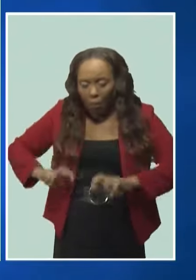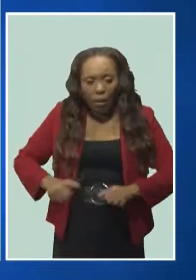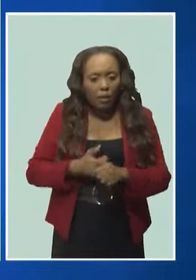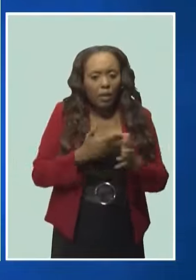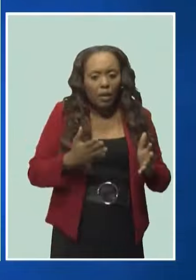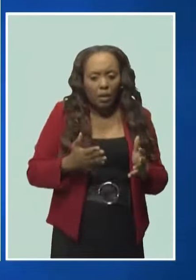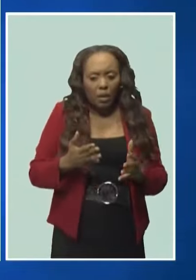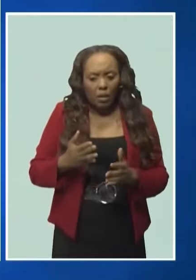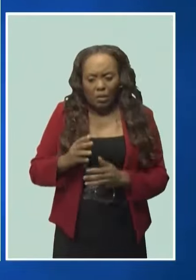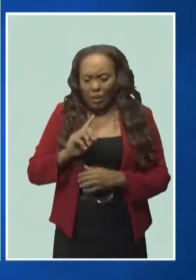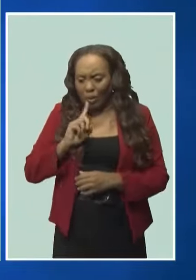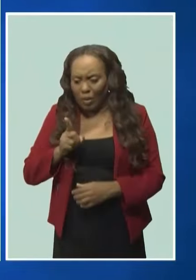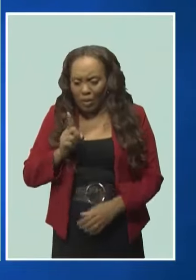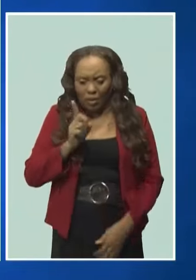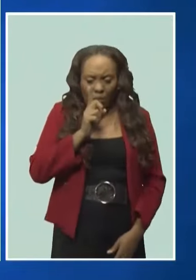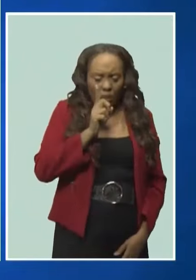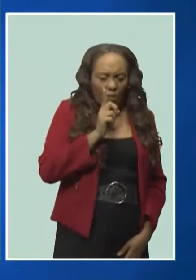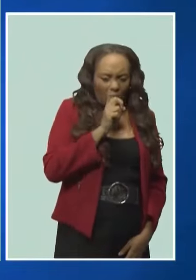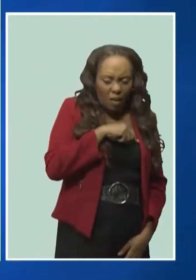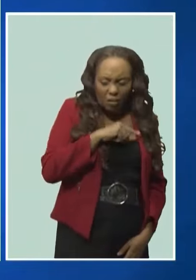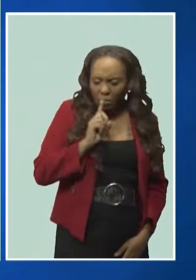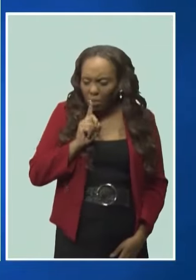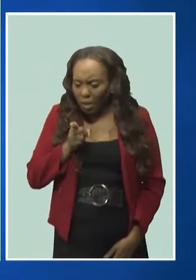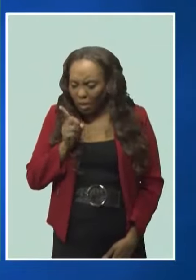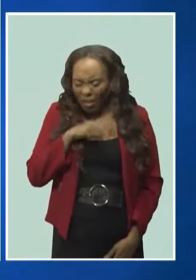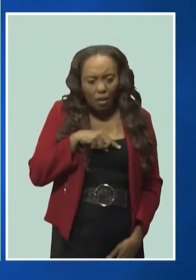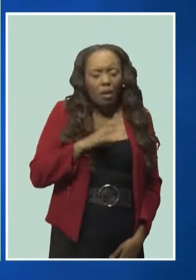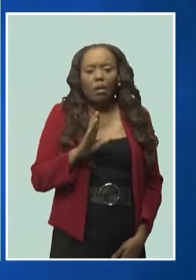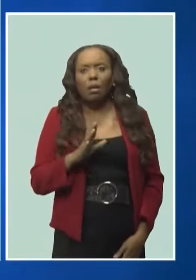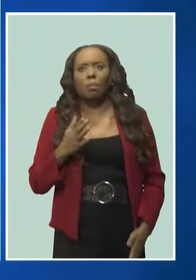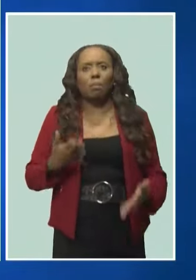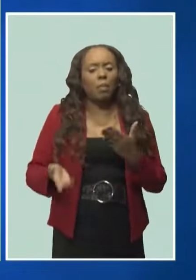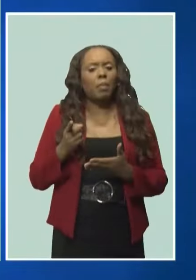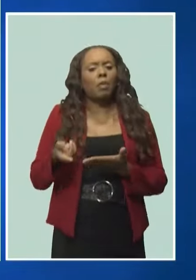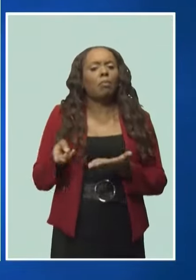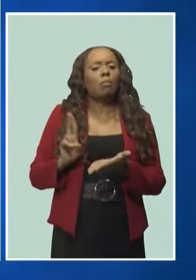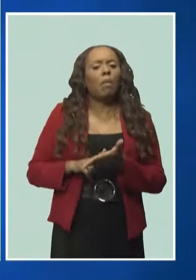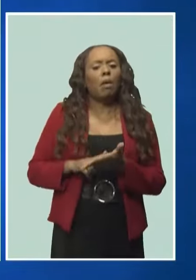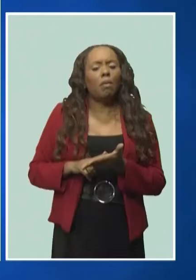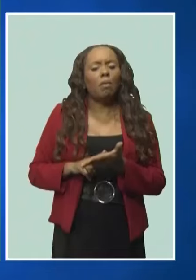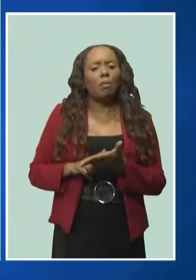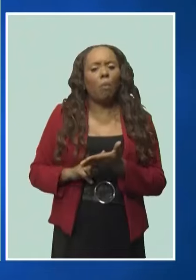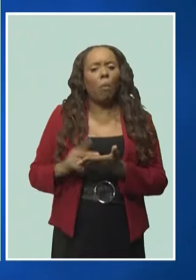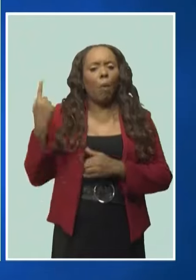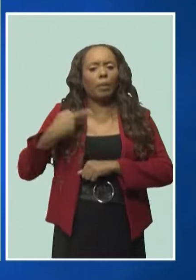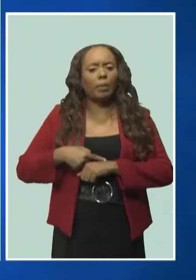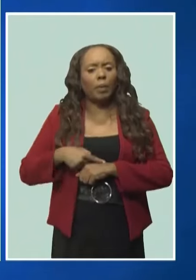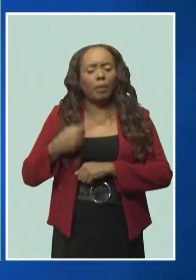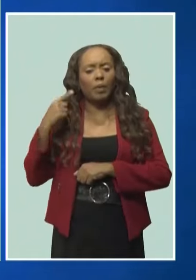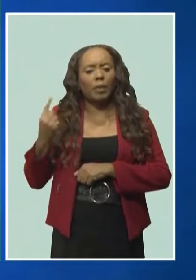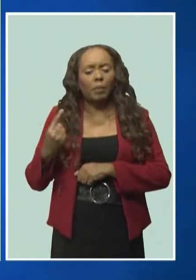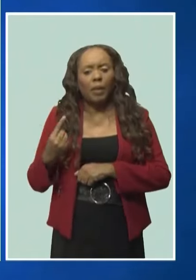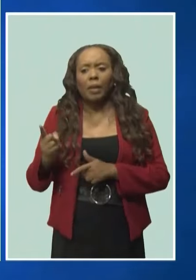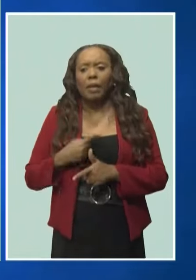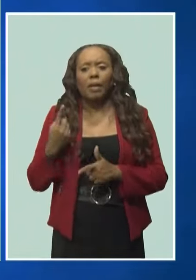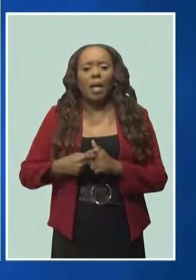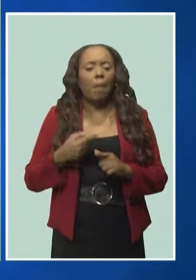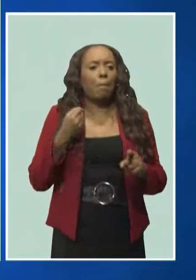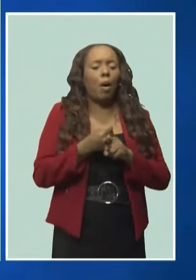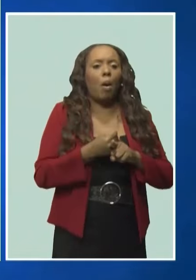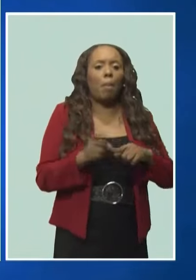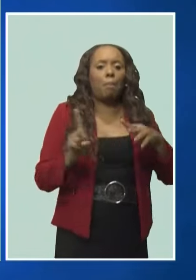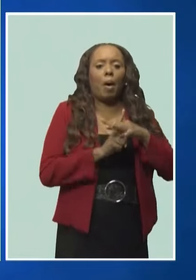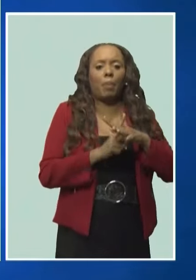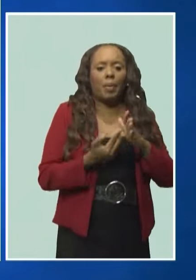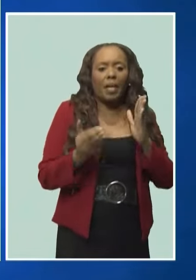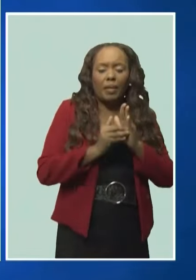they can be charged for things which they have signed up once for but are automated so that they generate a cost to them. We are